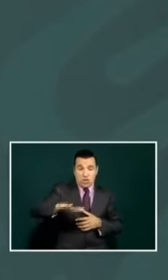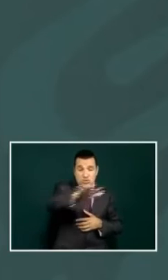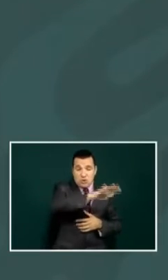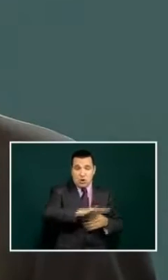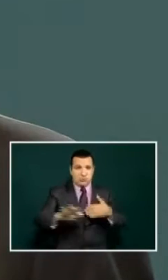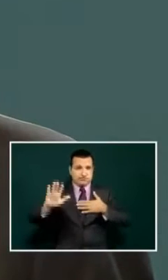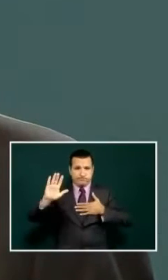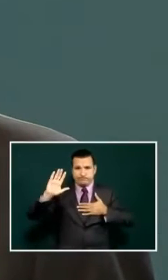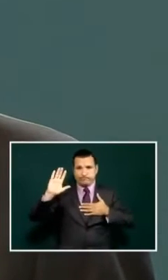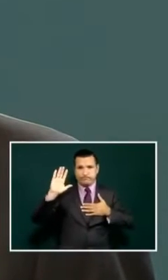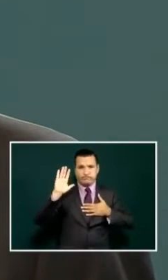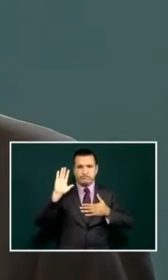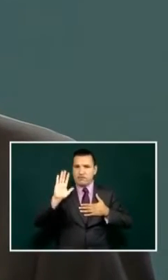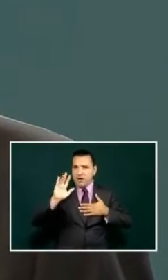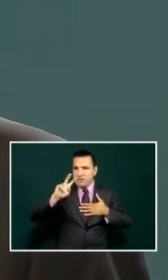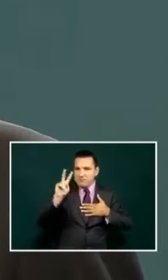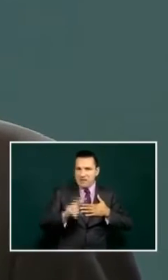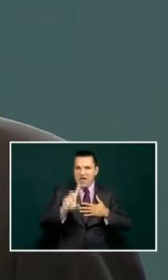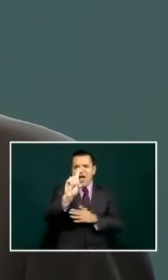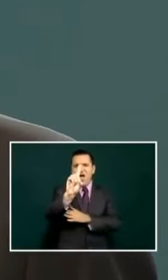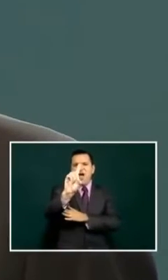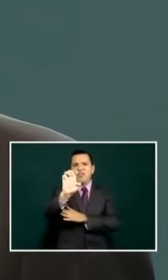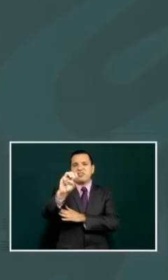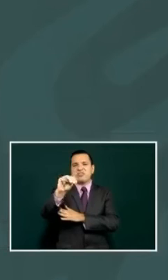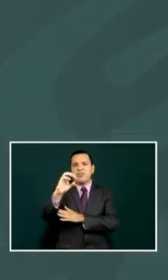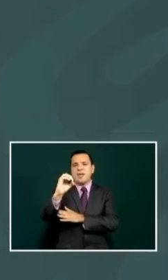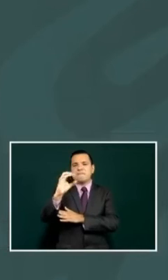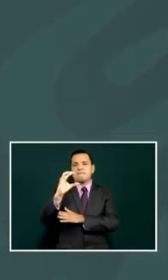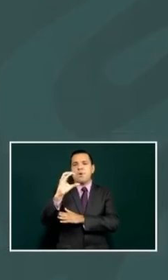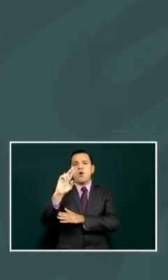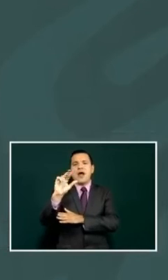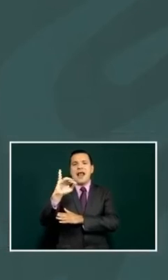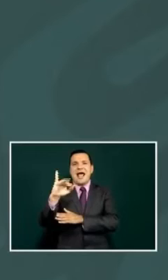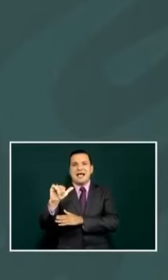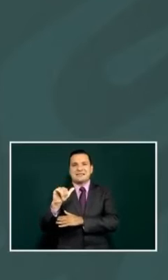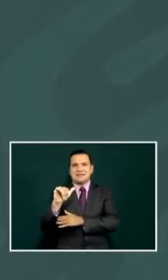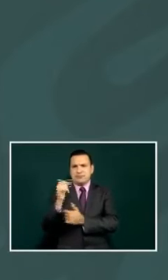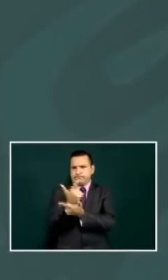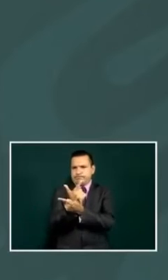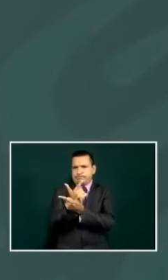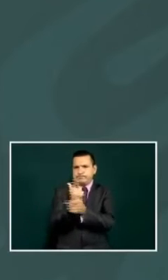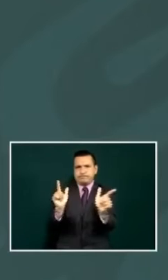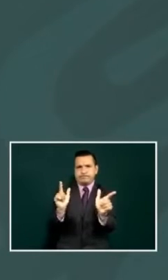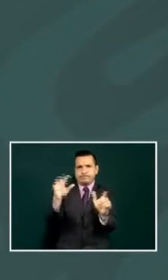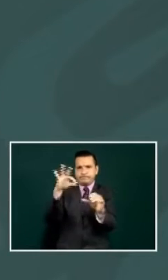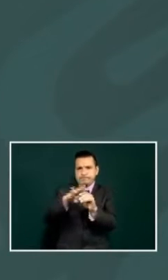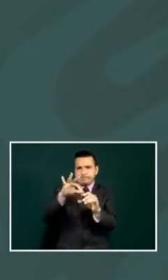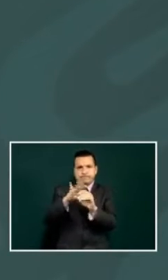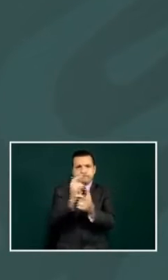make a commitment of making democracy an effective